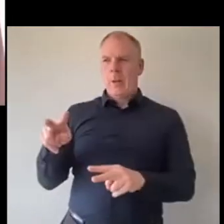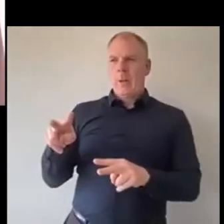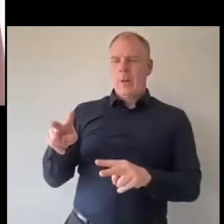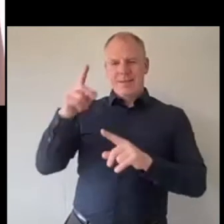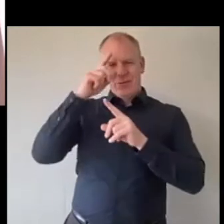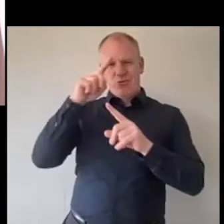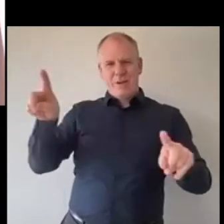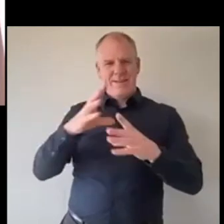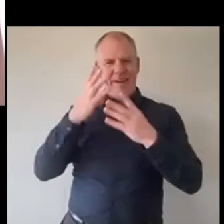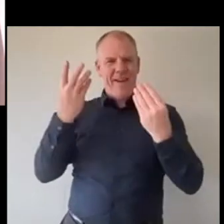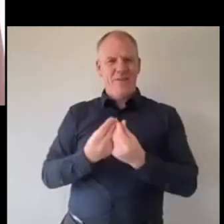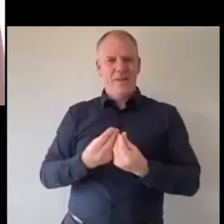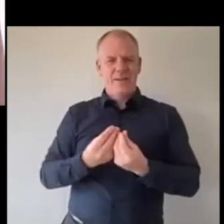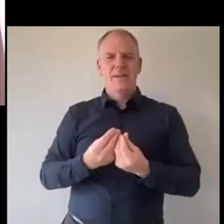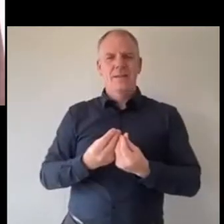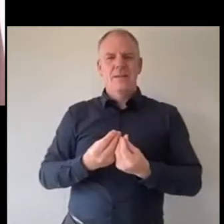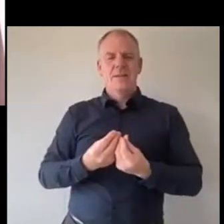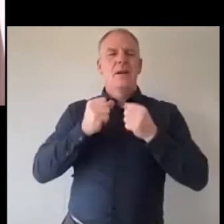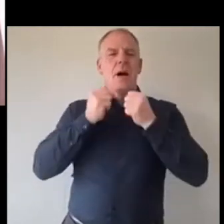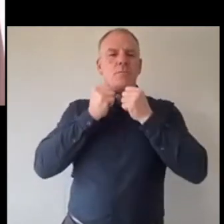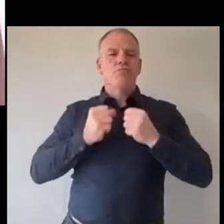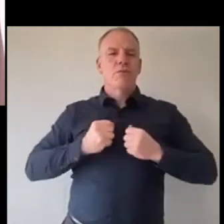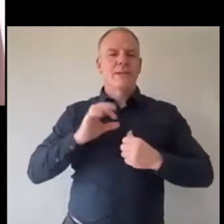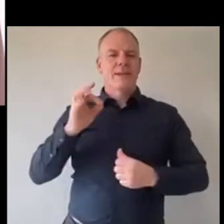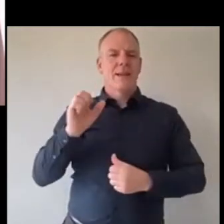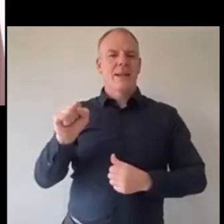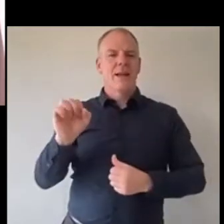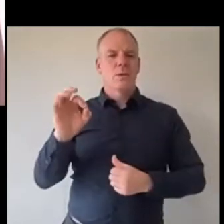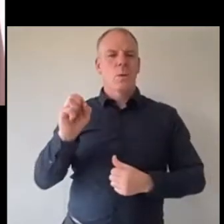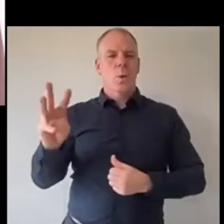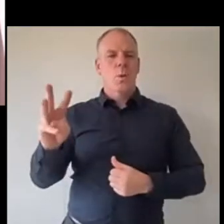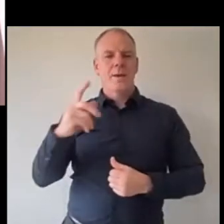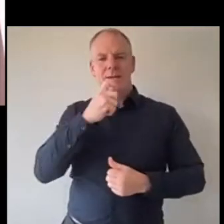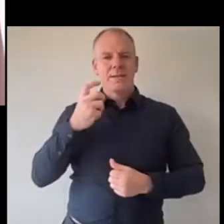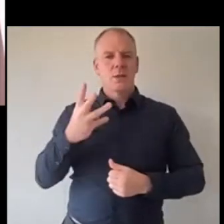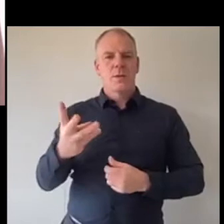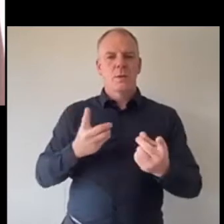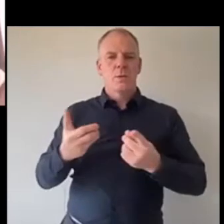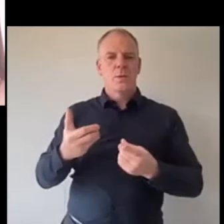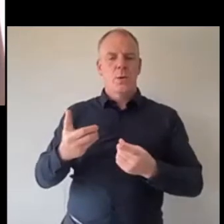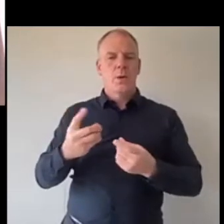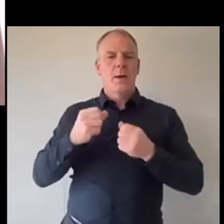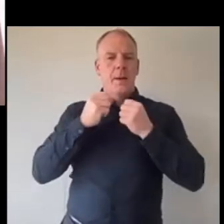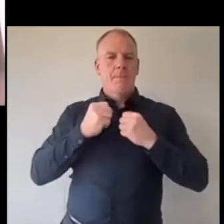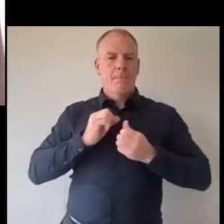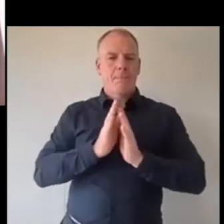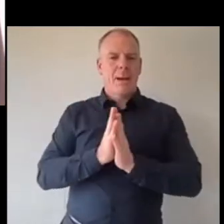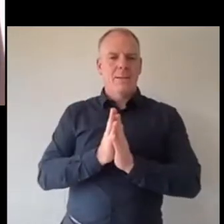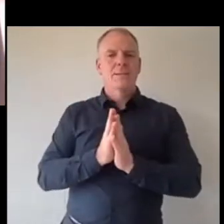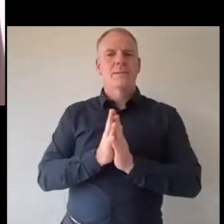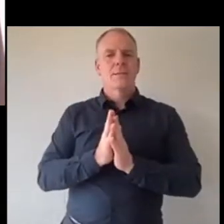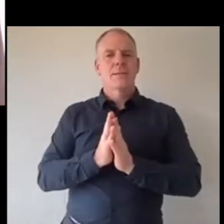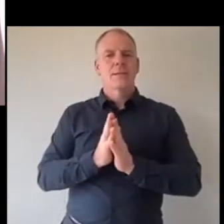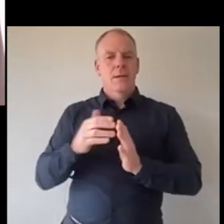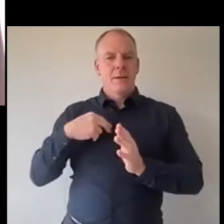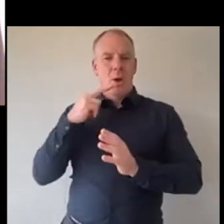this is and the priest in Glasgow said that he would say mass for my uncle obviously no uncle could go to the church but he